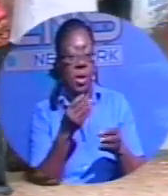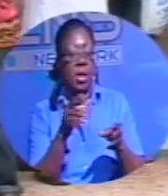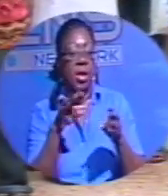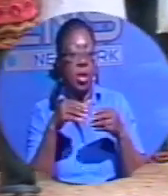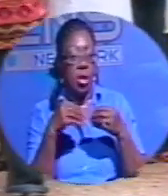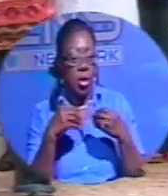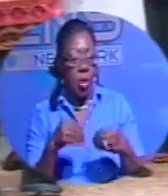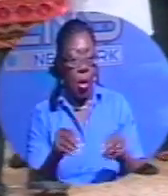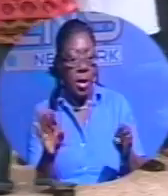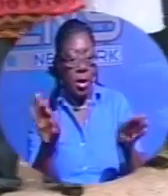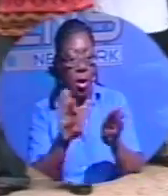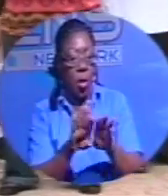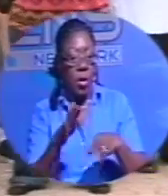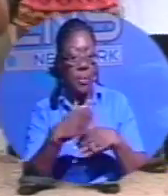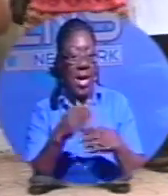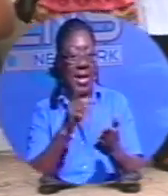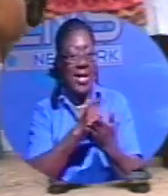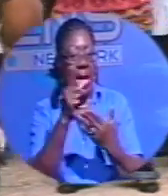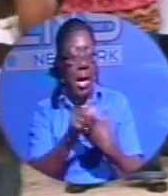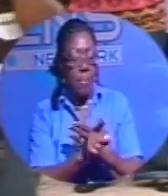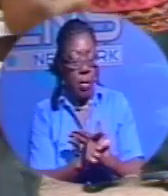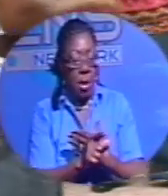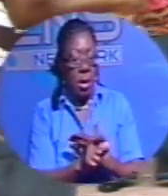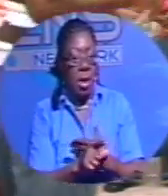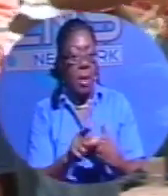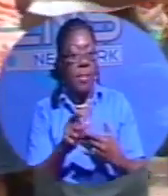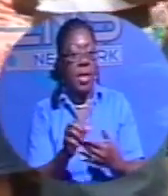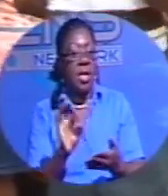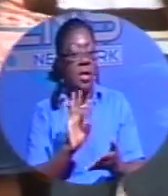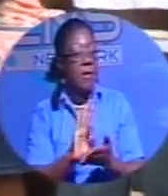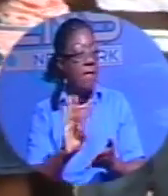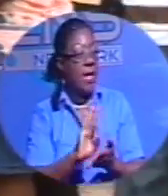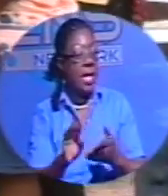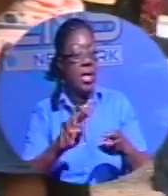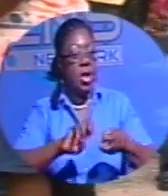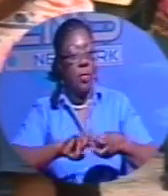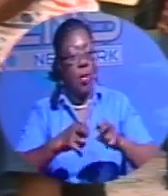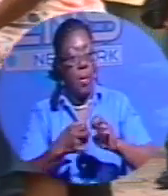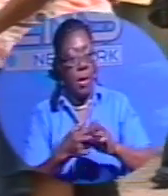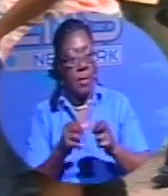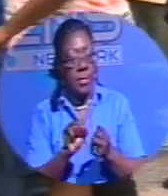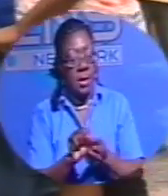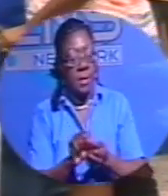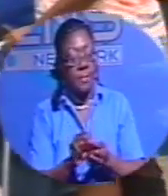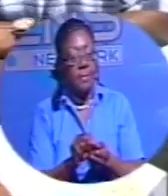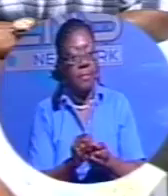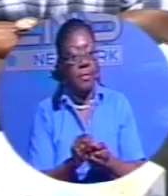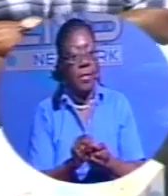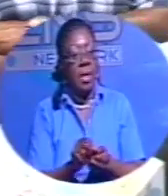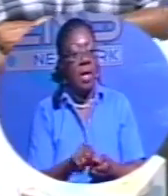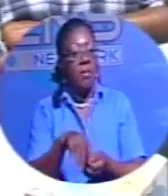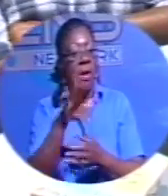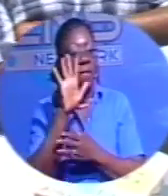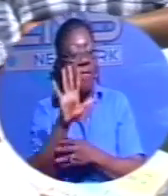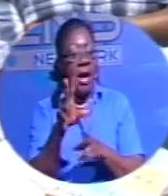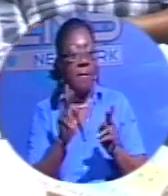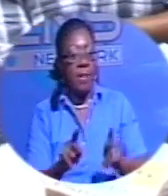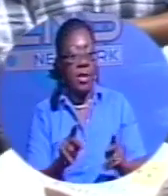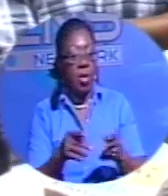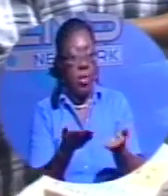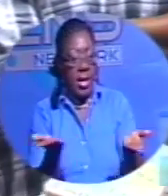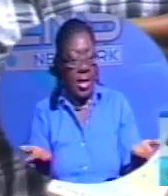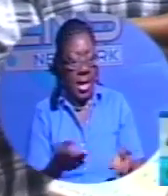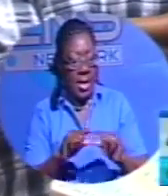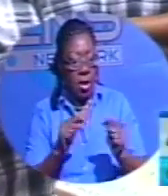in April due to financial trouble. Ramming says she and her former colleagues just want what they are legally owed. Well, five people right here in this group